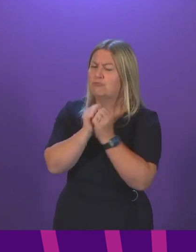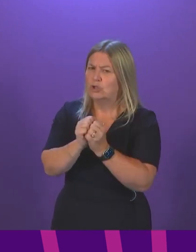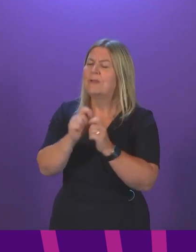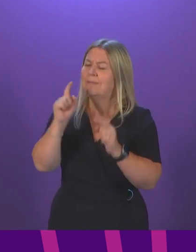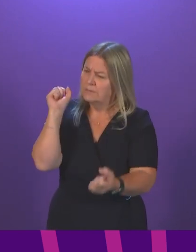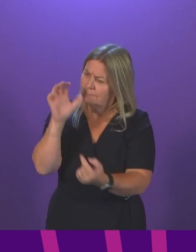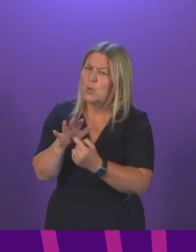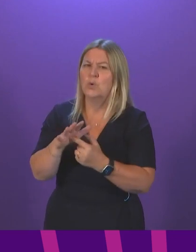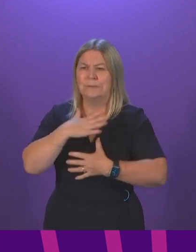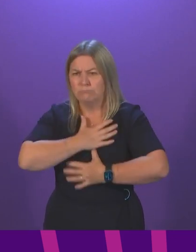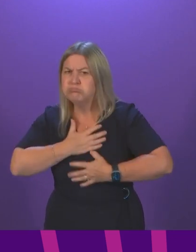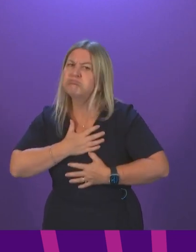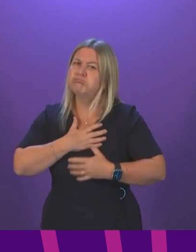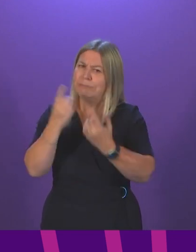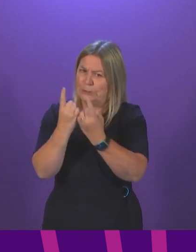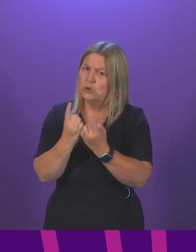being recruited